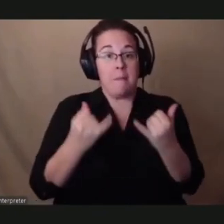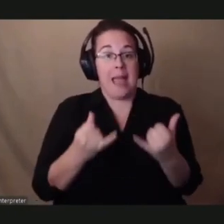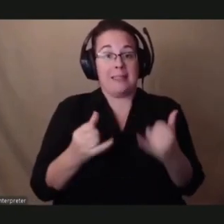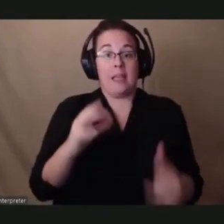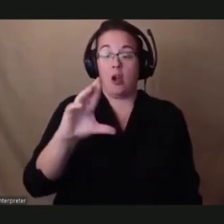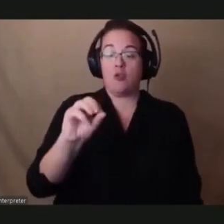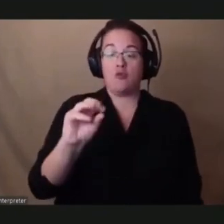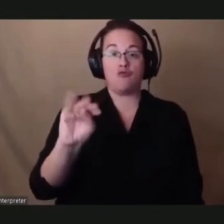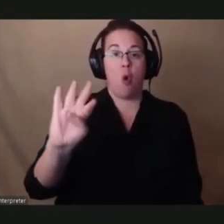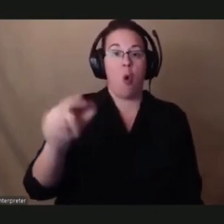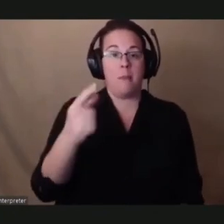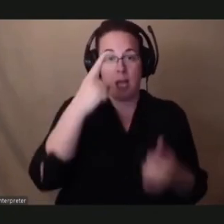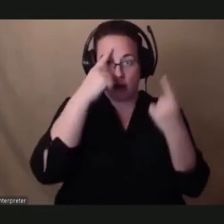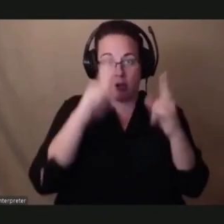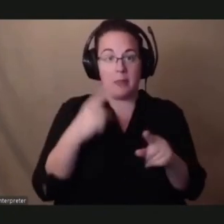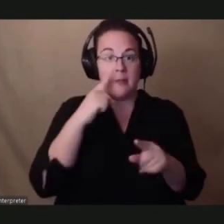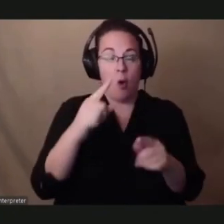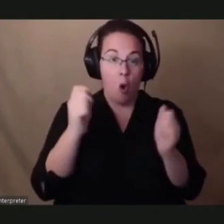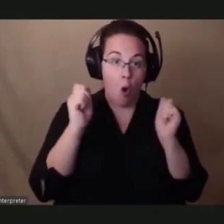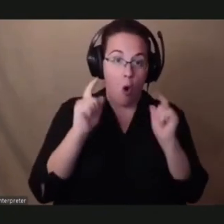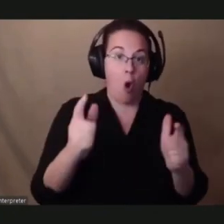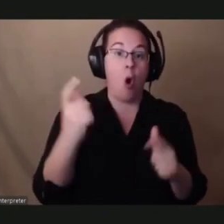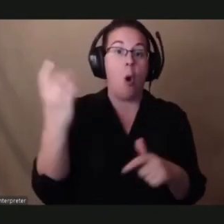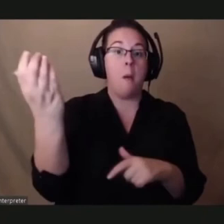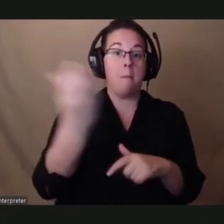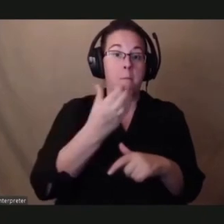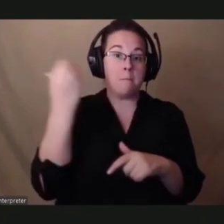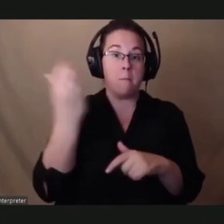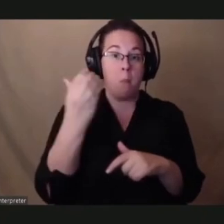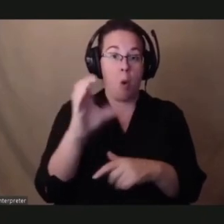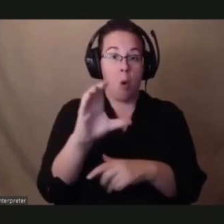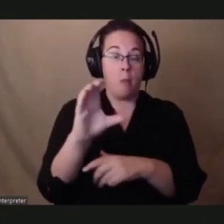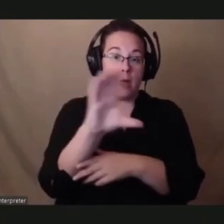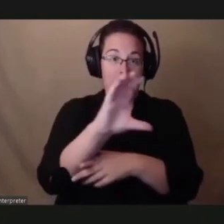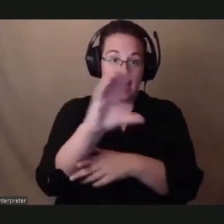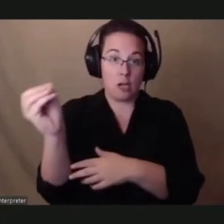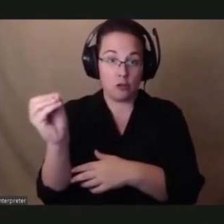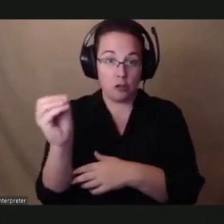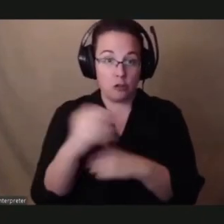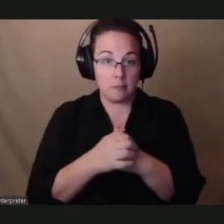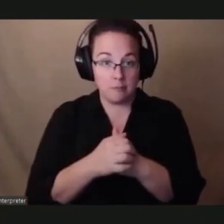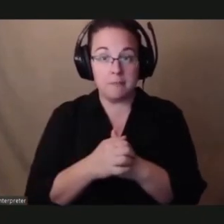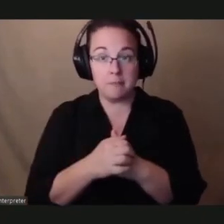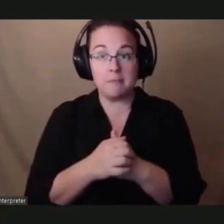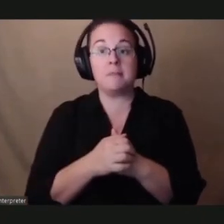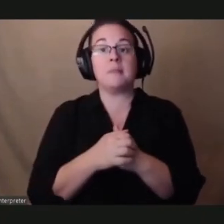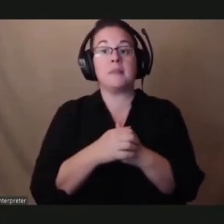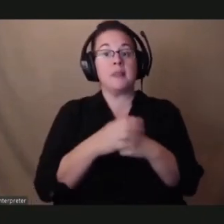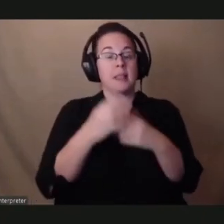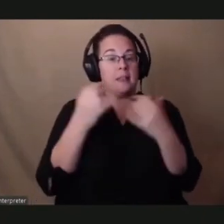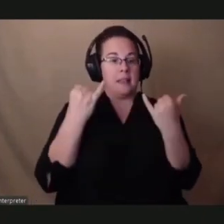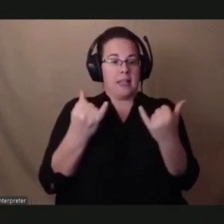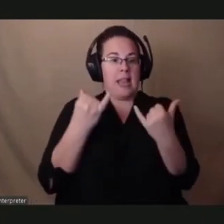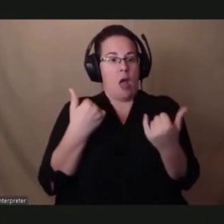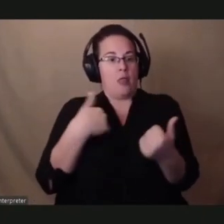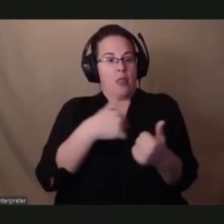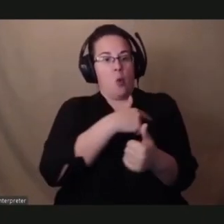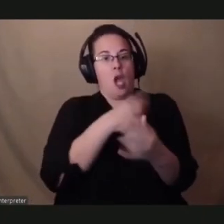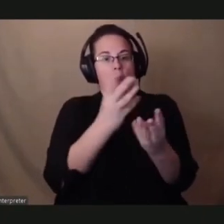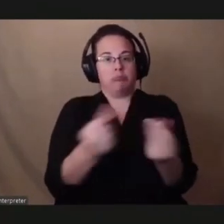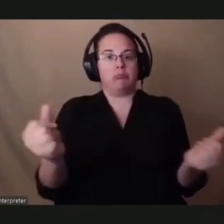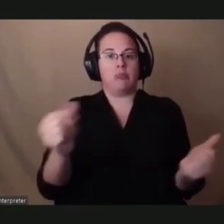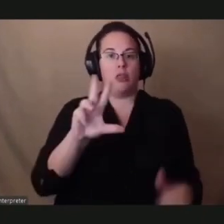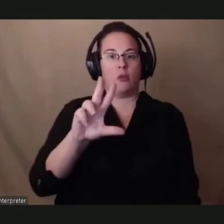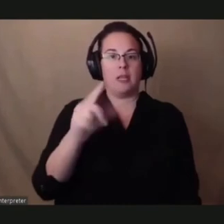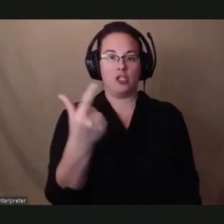for all mobile carriers on a billing team basis, as the most urgent and easiest change, now that we are sunsetting our 3G networks